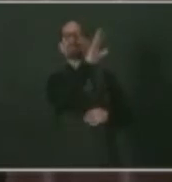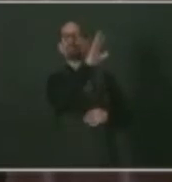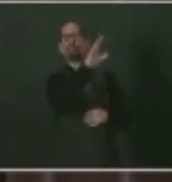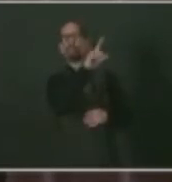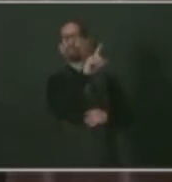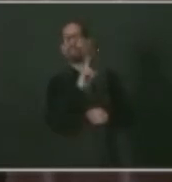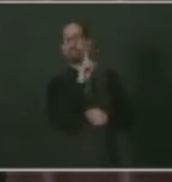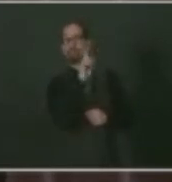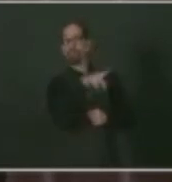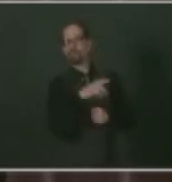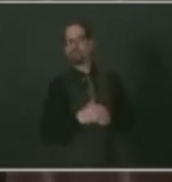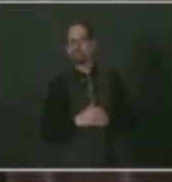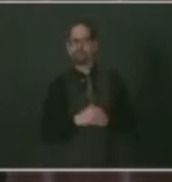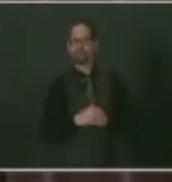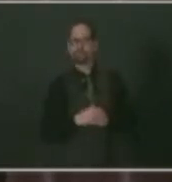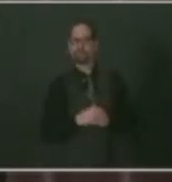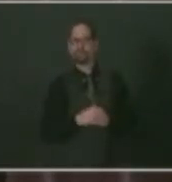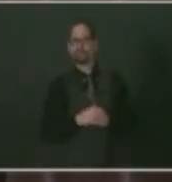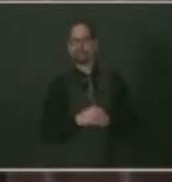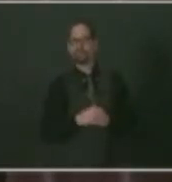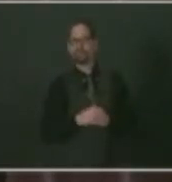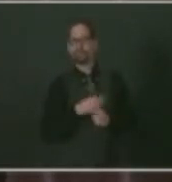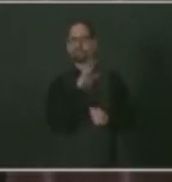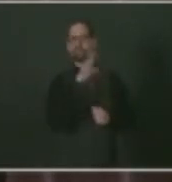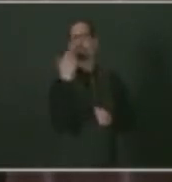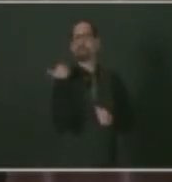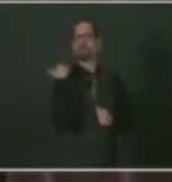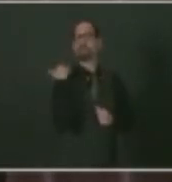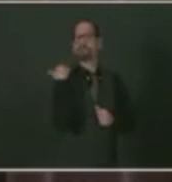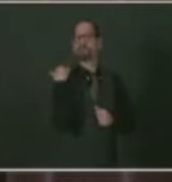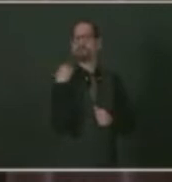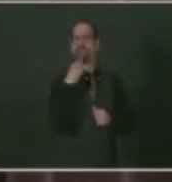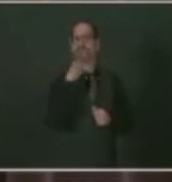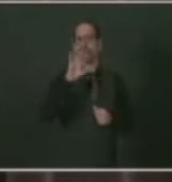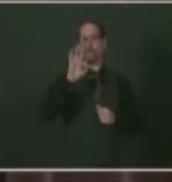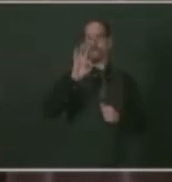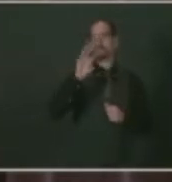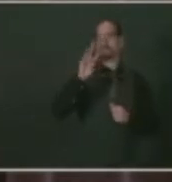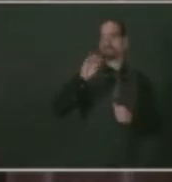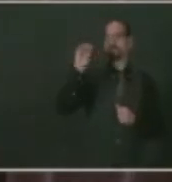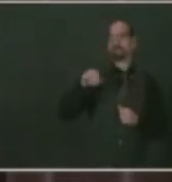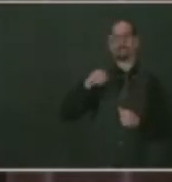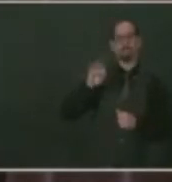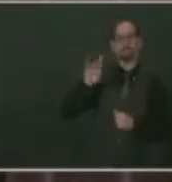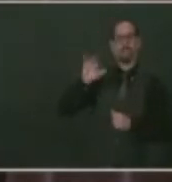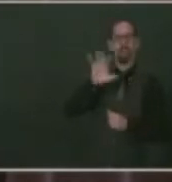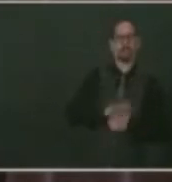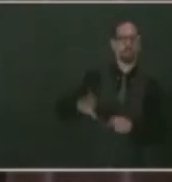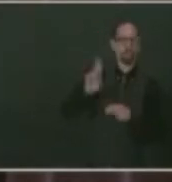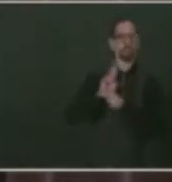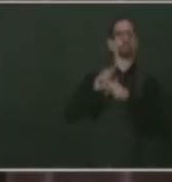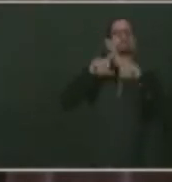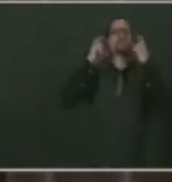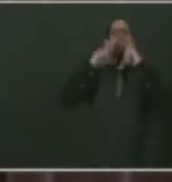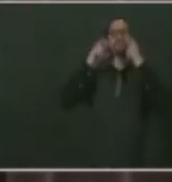and there was an acknowledged near 96% use of masks, and I'm just using this as one example, I don't want to assess over masks per se, we had